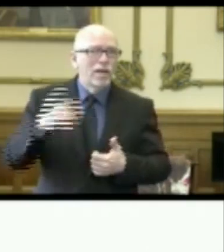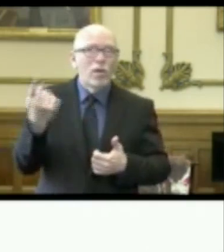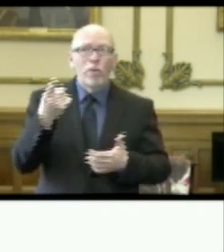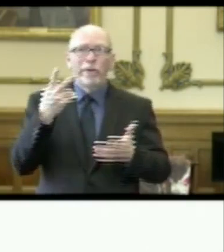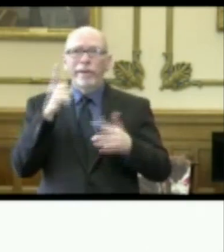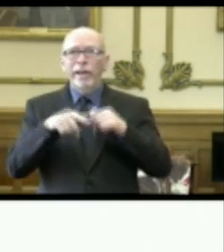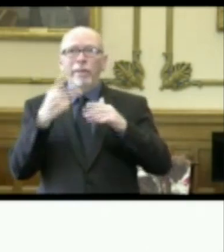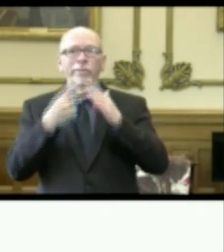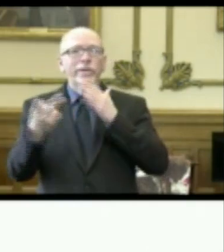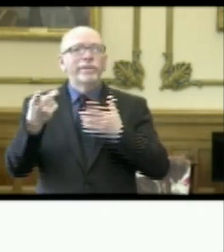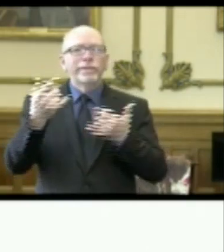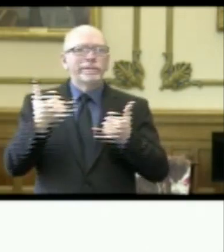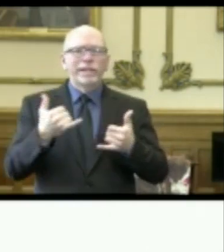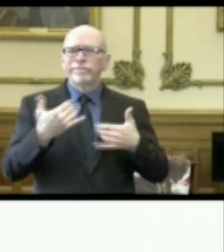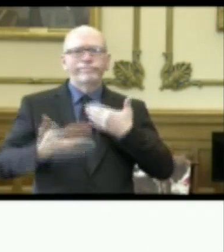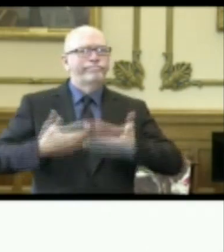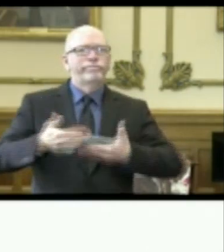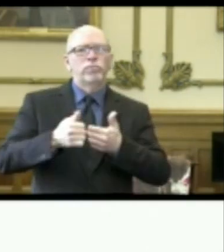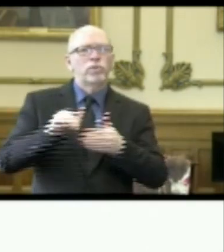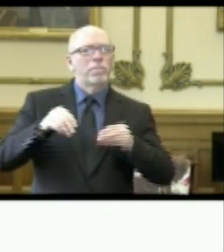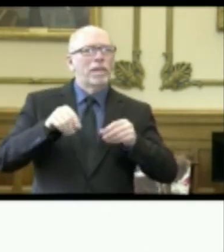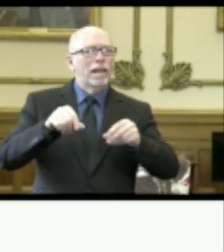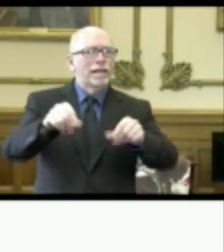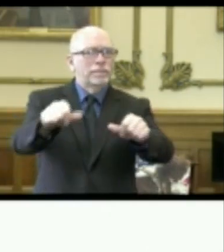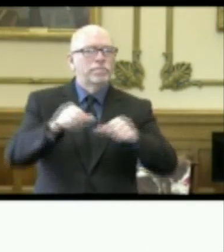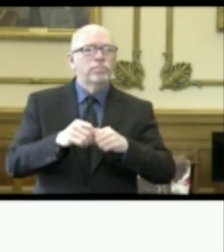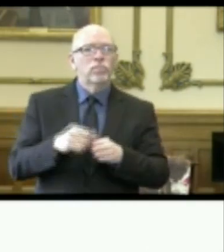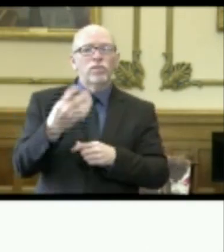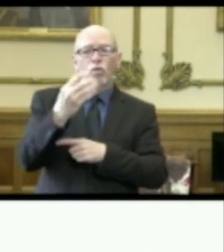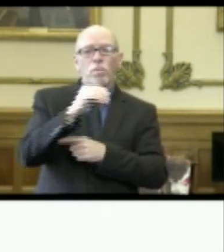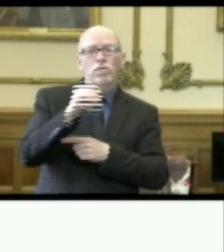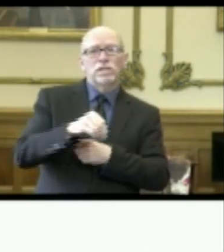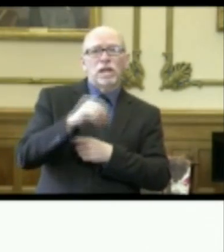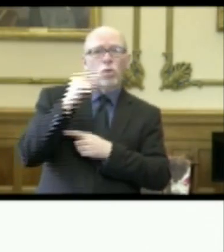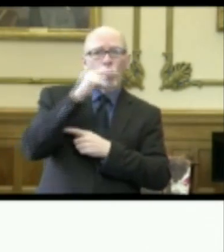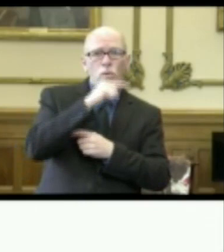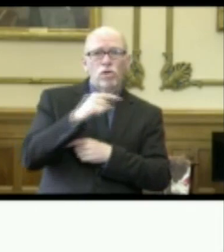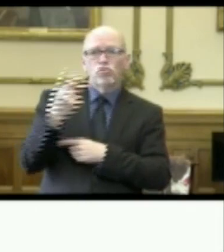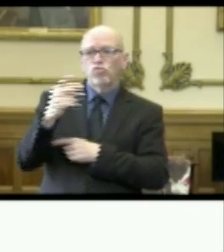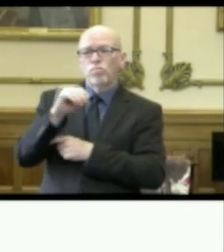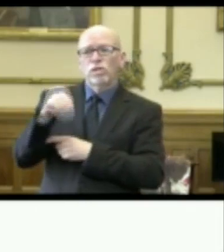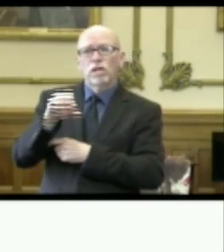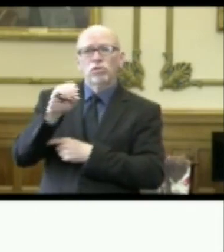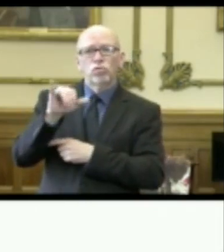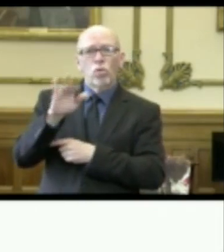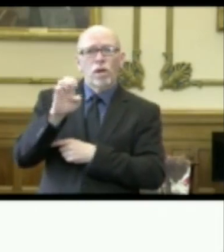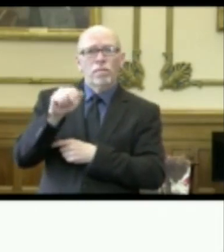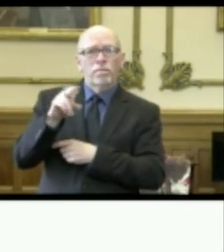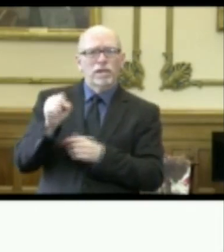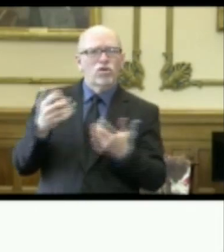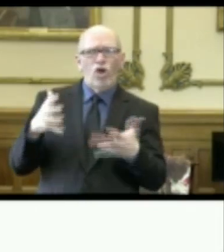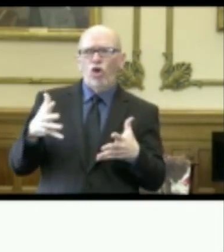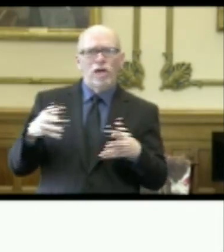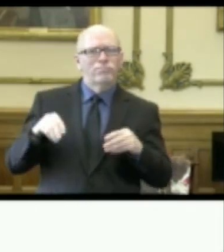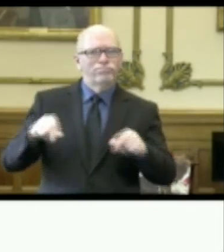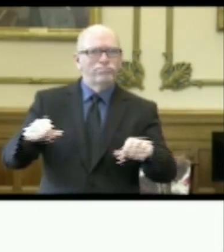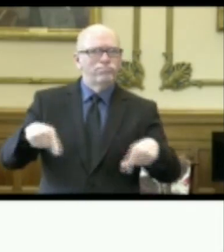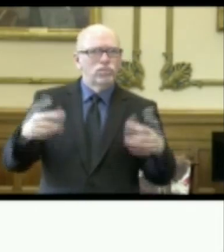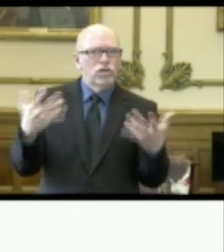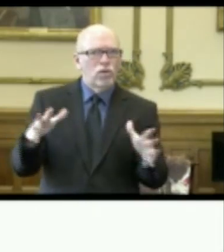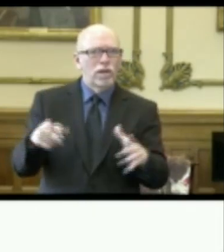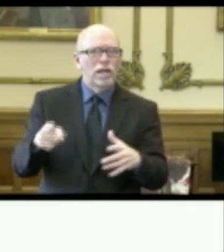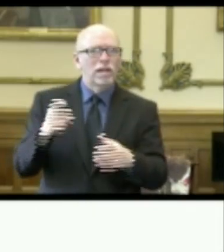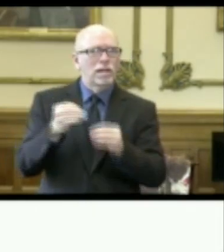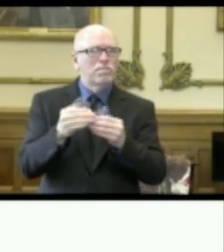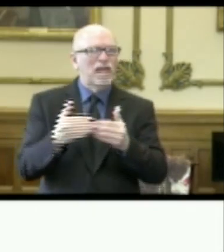into the planting season. 4% of our corn, 2% of our soybeans are already in the ground, which is slightly